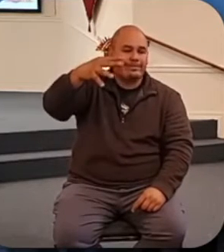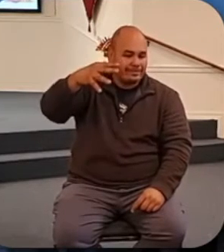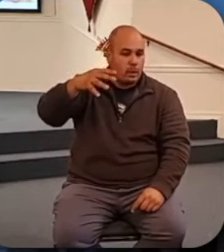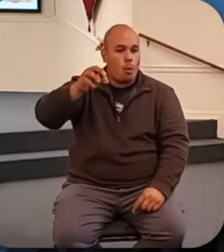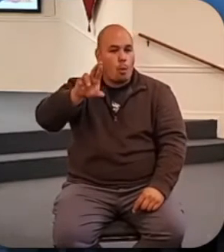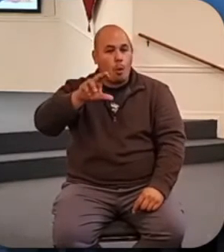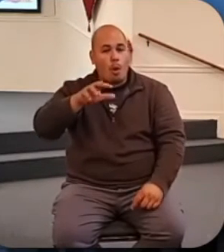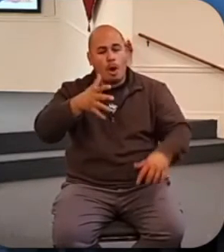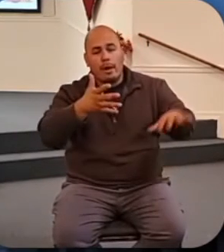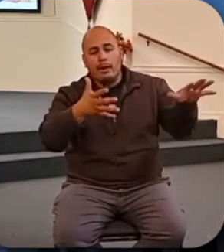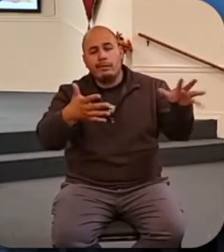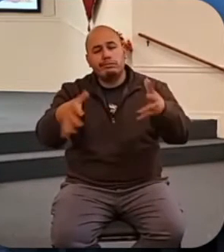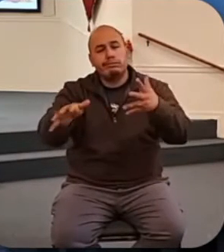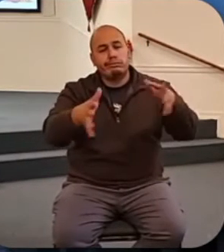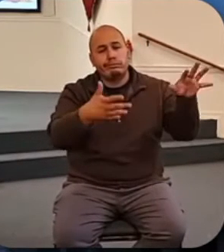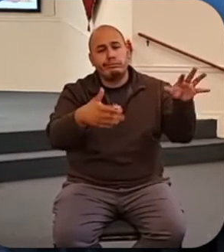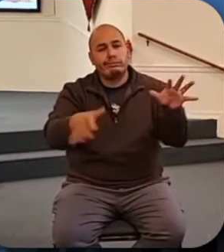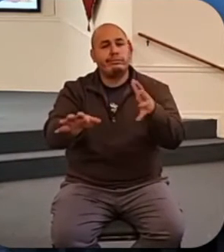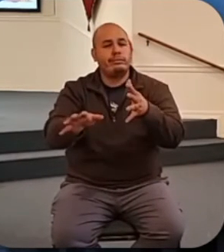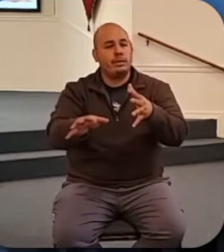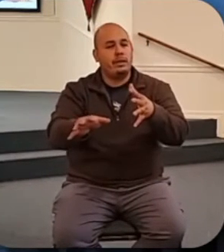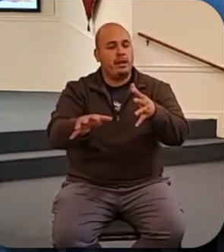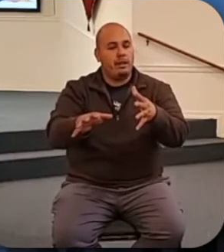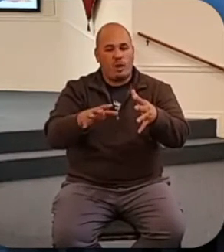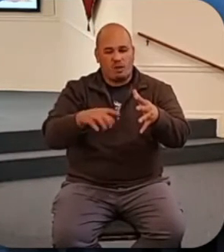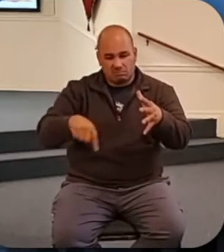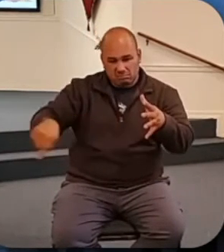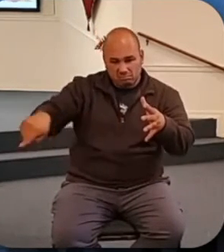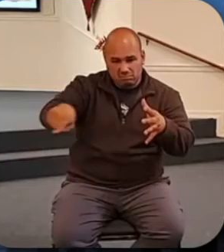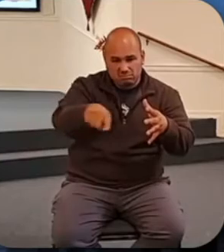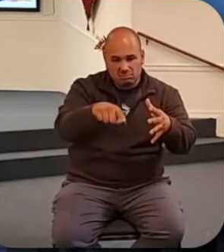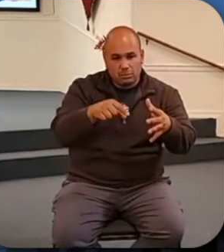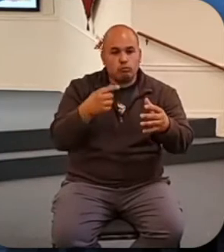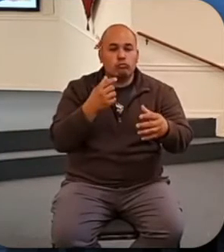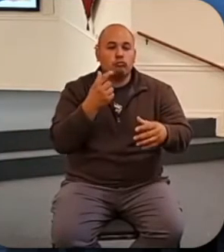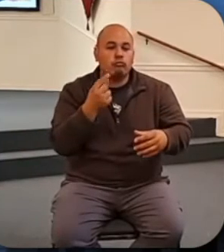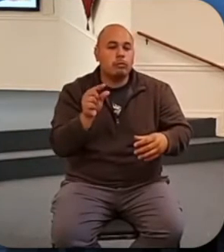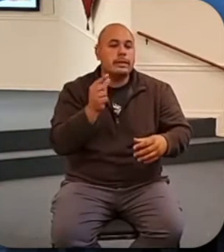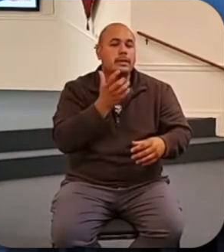flowers dry up, that green grass on the hillsides dries up and turns brown.